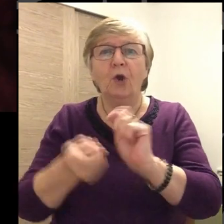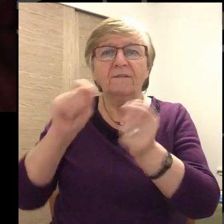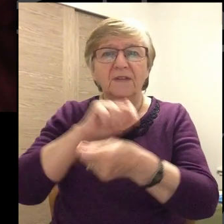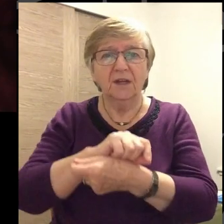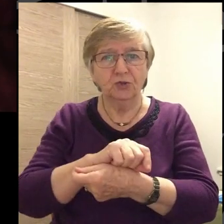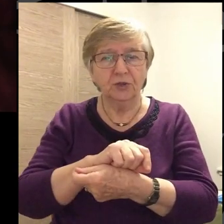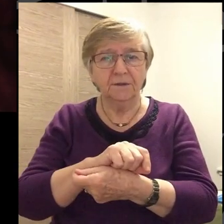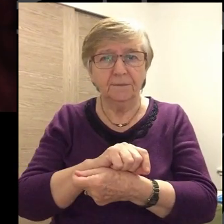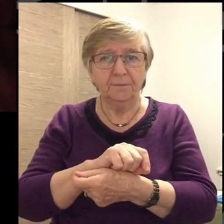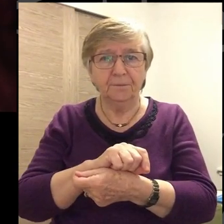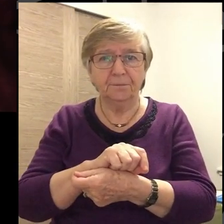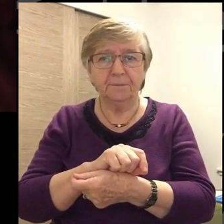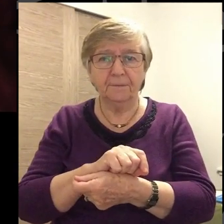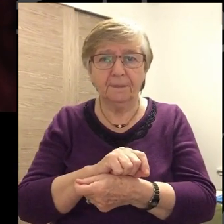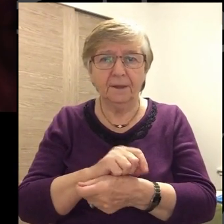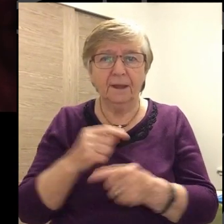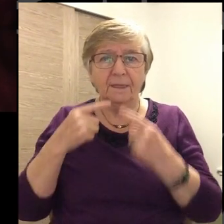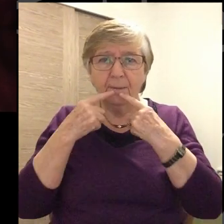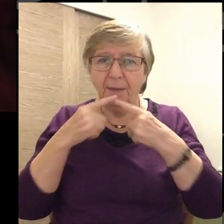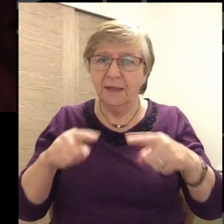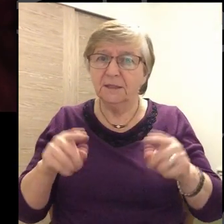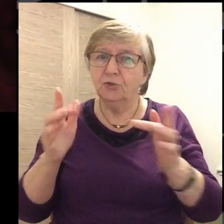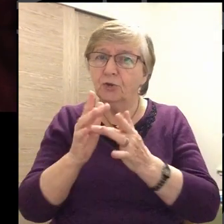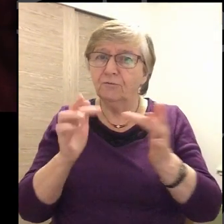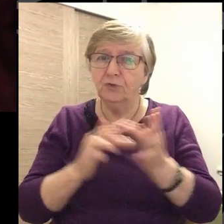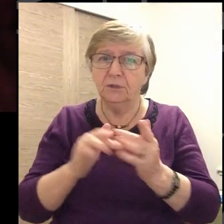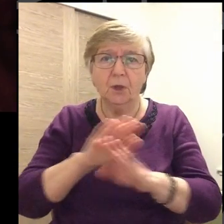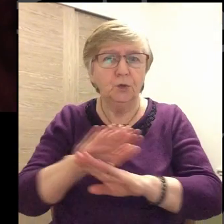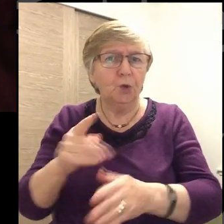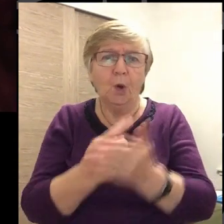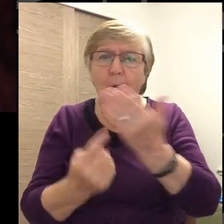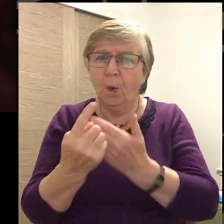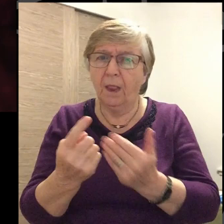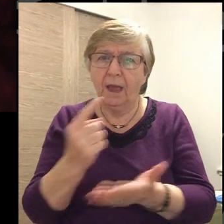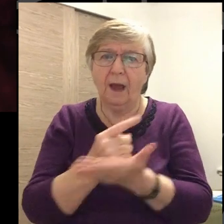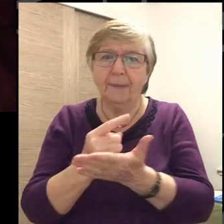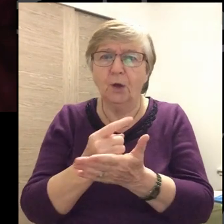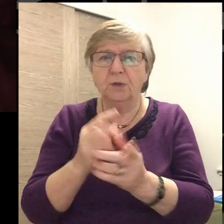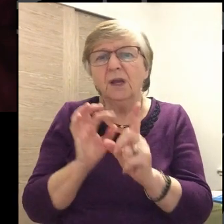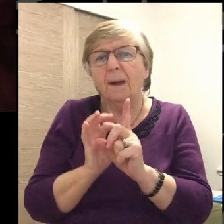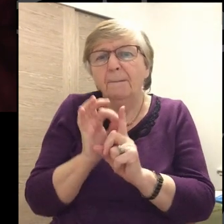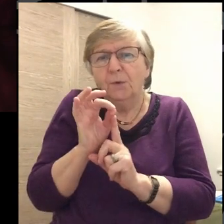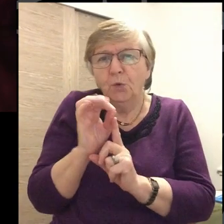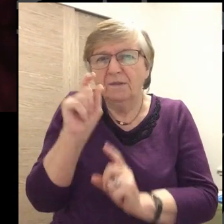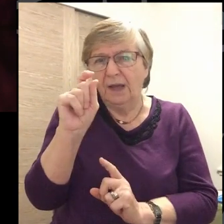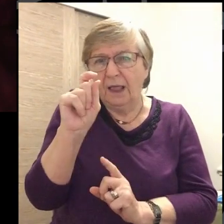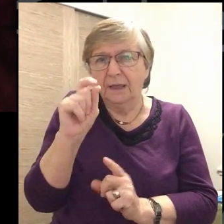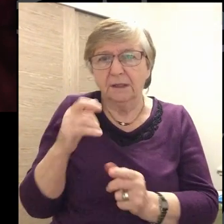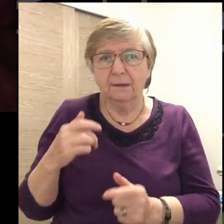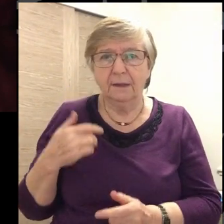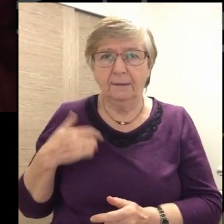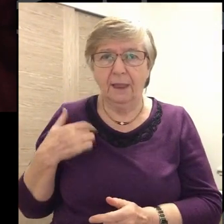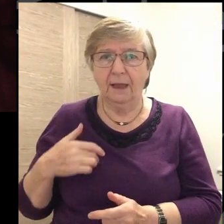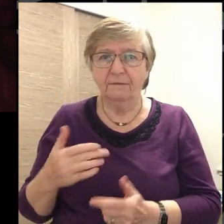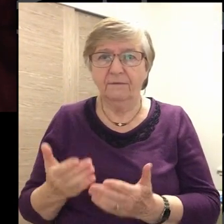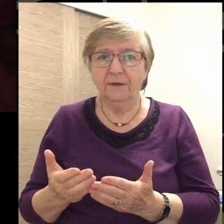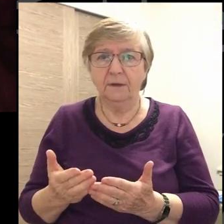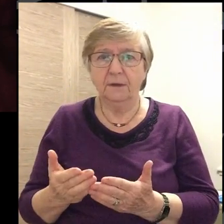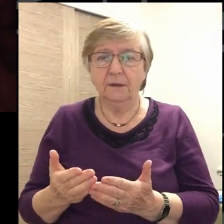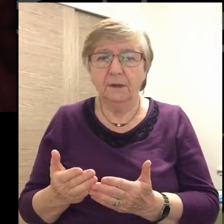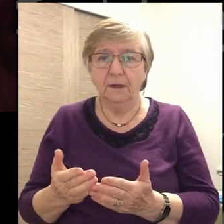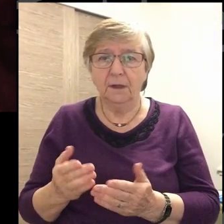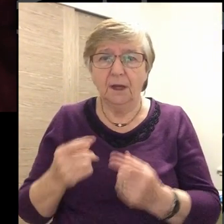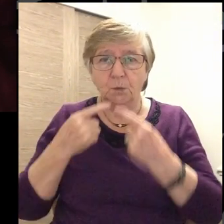conversion. That is that the message of Jesus is not just about tidying up one or two things, about a wee improvement here and there,